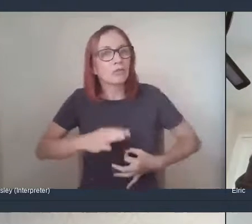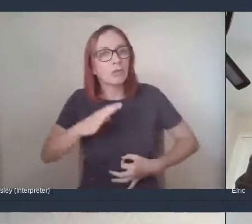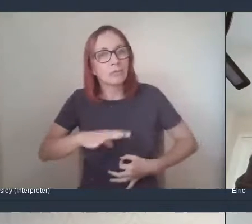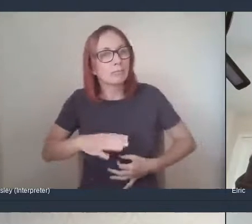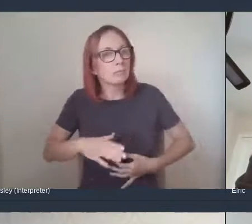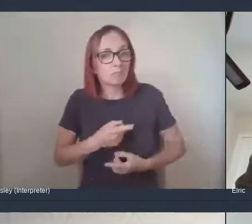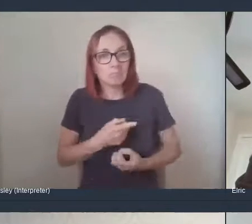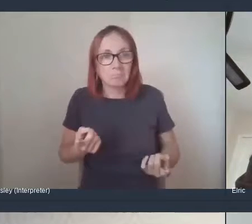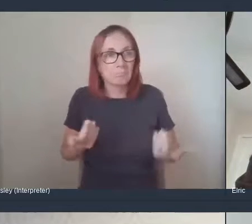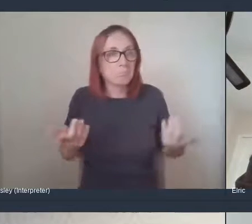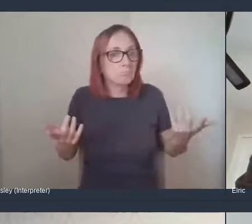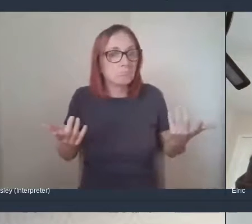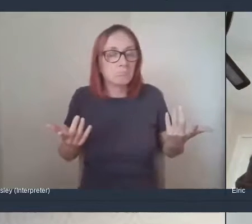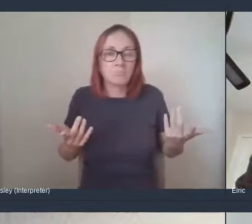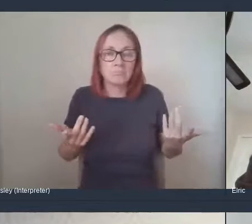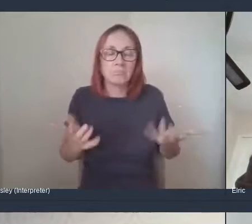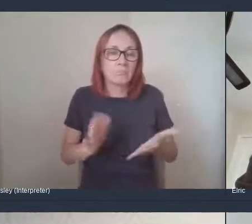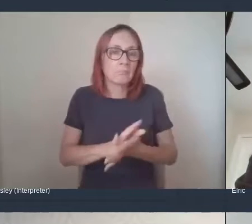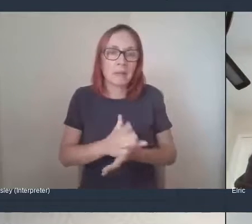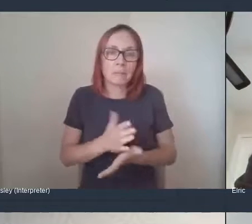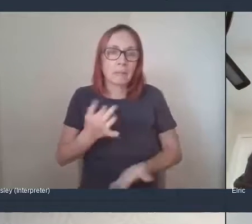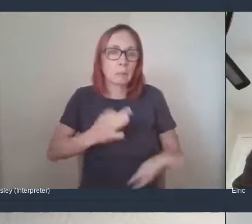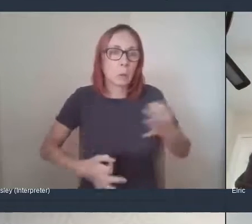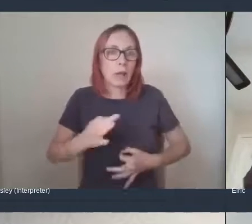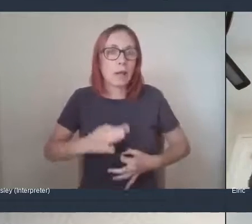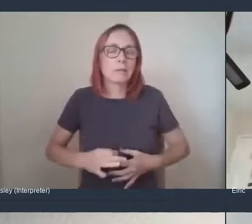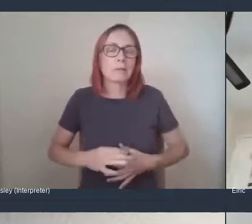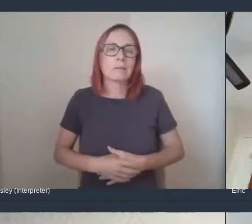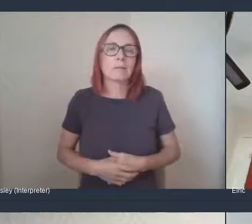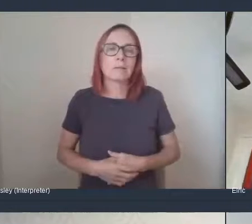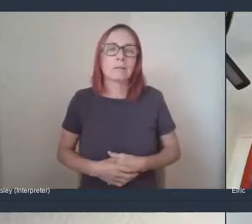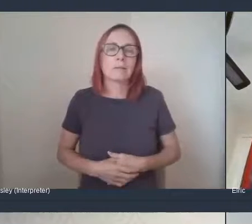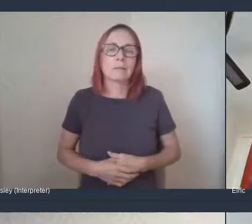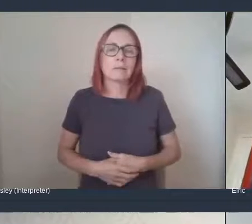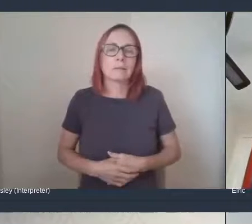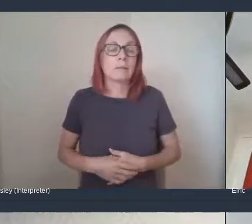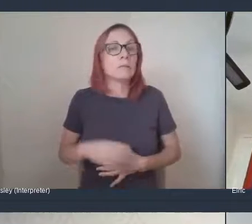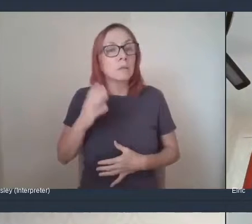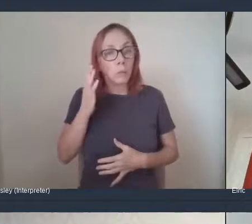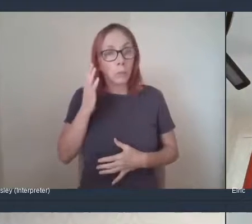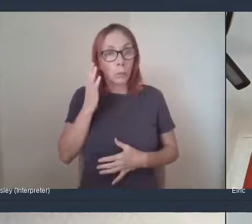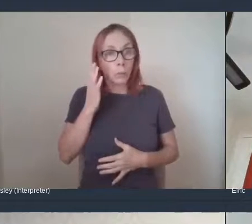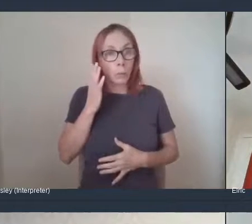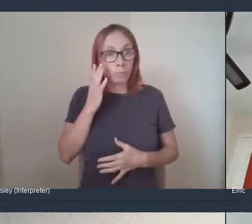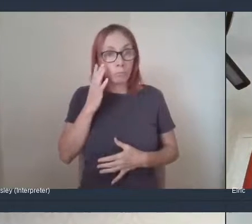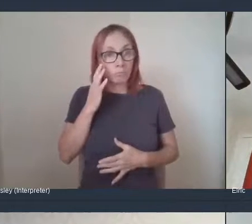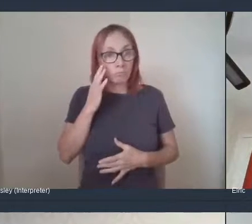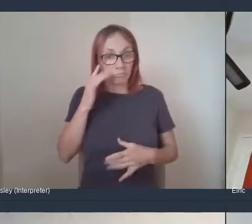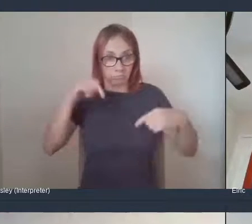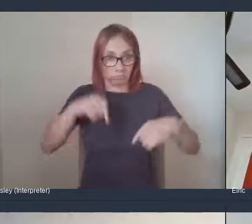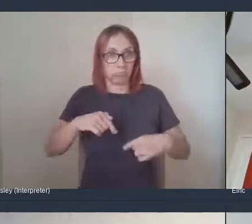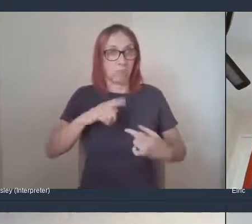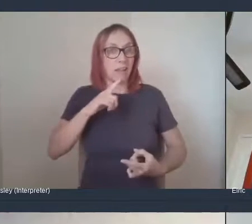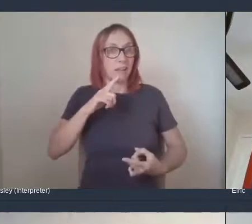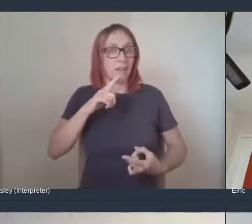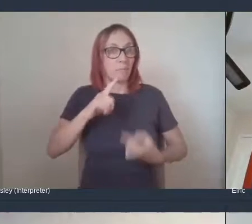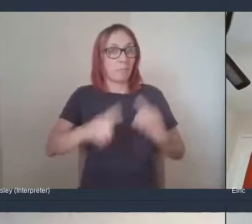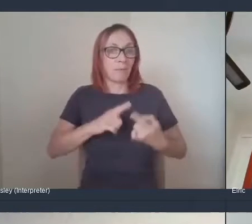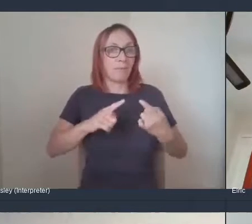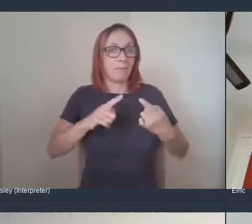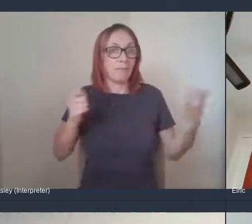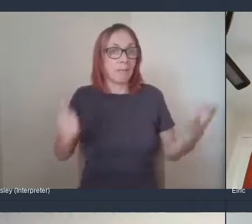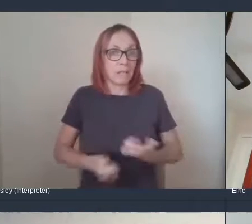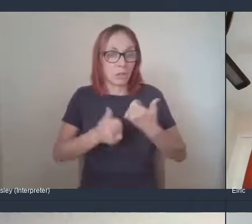free to ask anything. Even when this, this meeting has finished, you might have